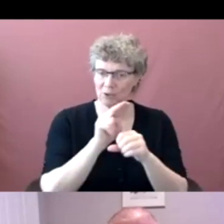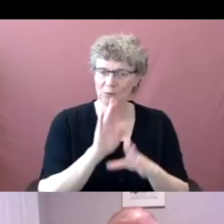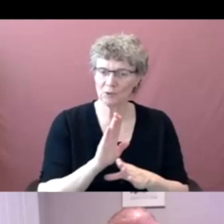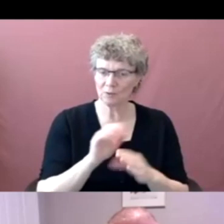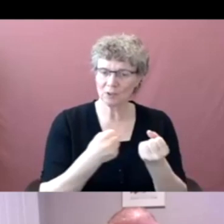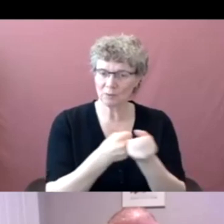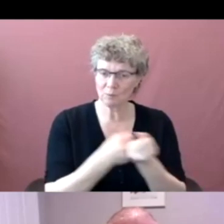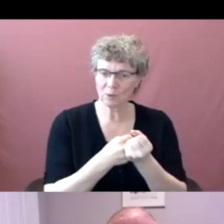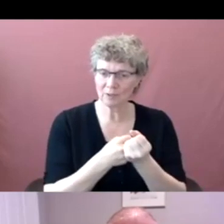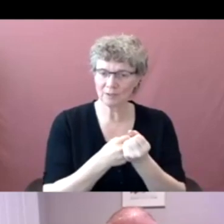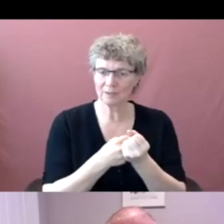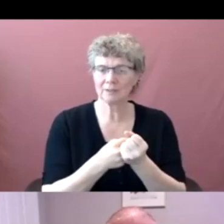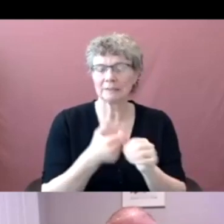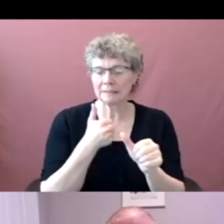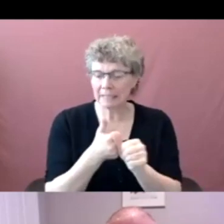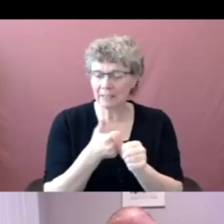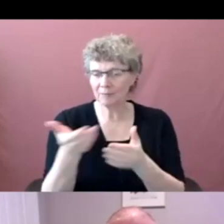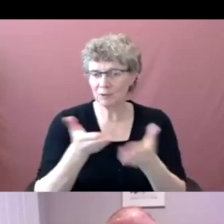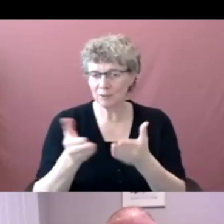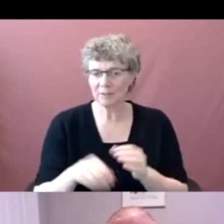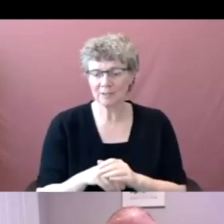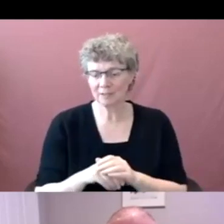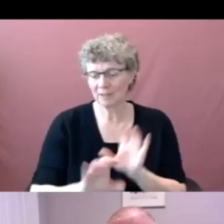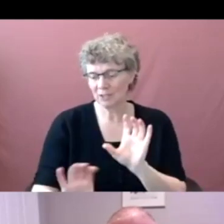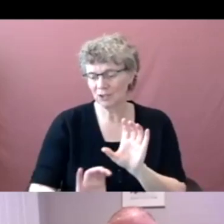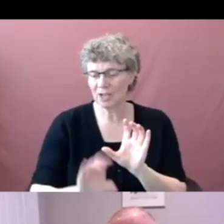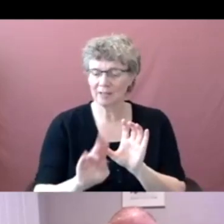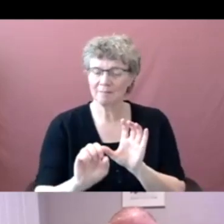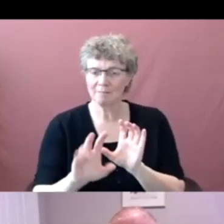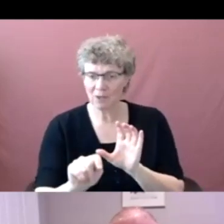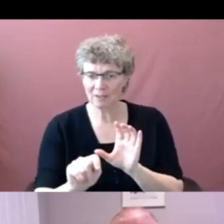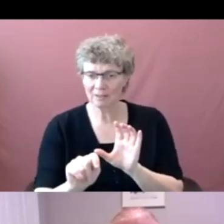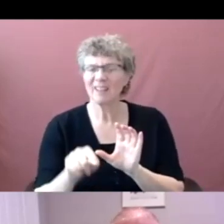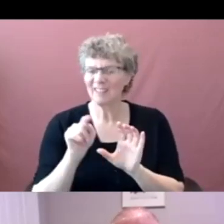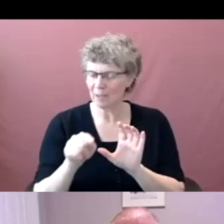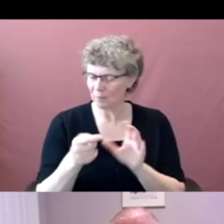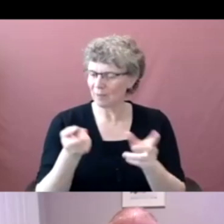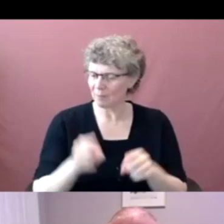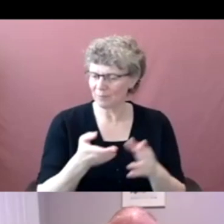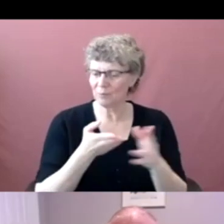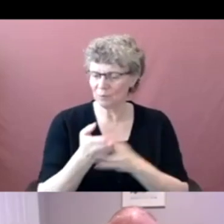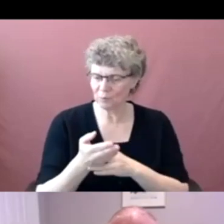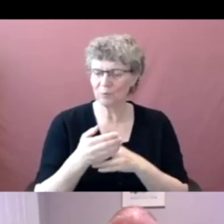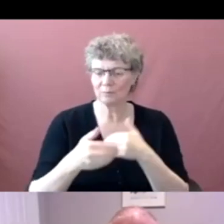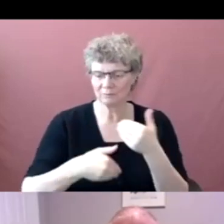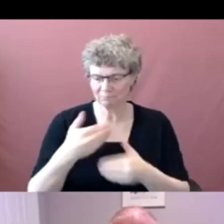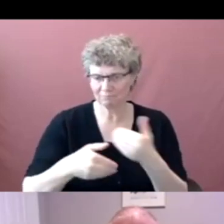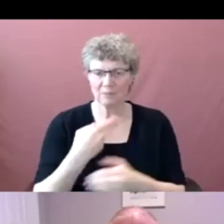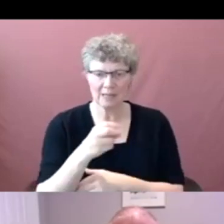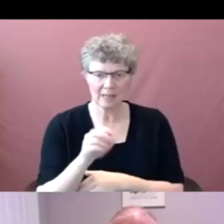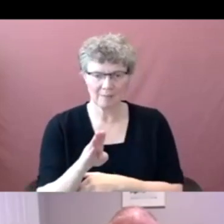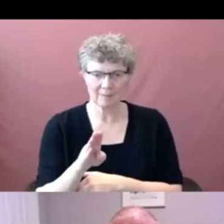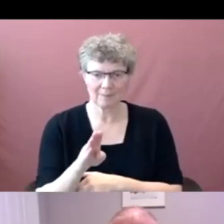remote support will be supported through the transaction processing hub. And then there's something